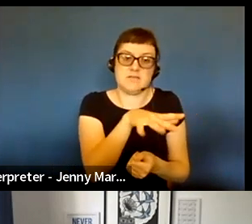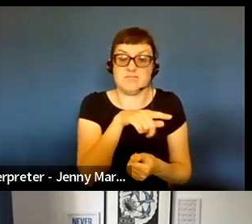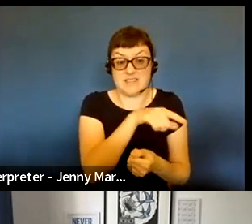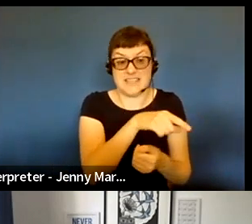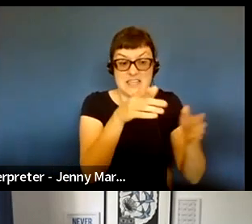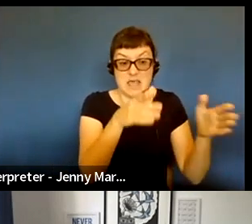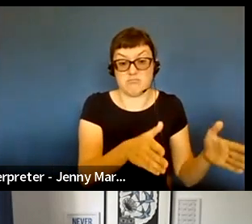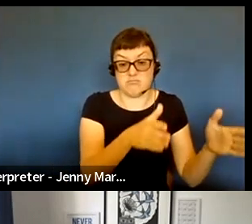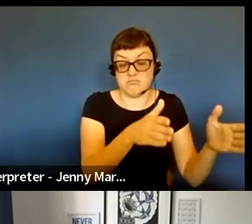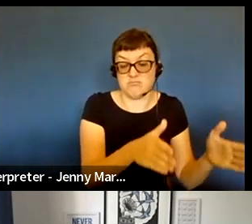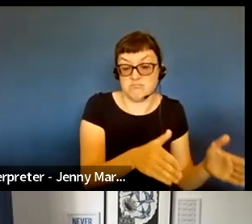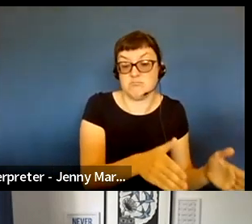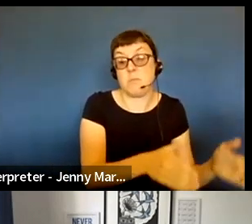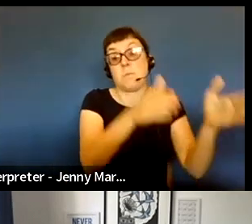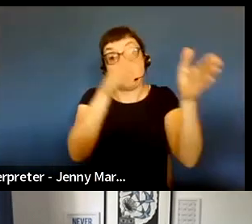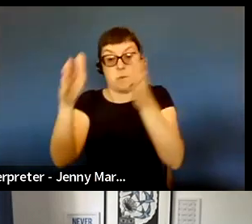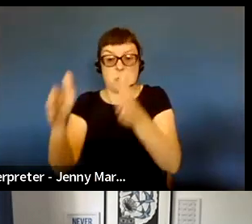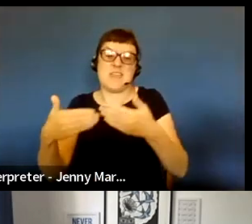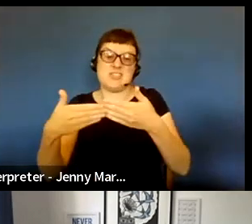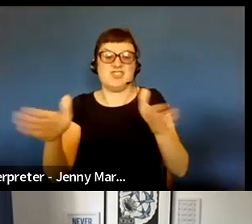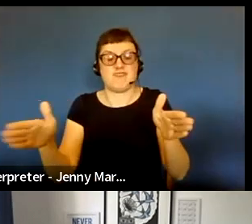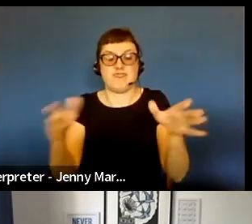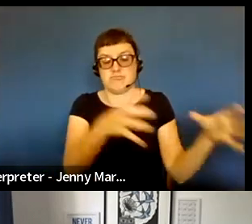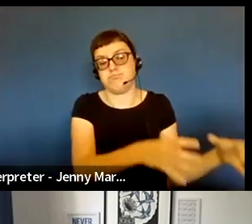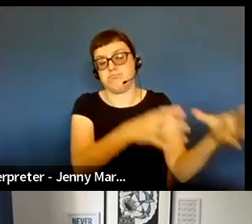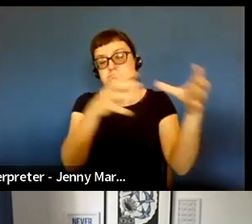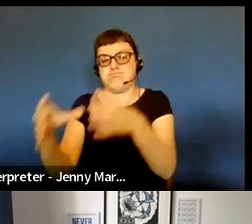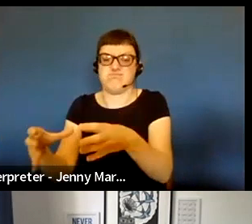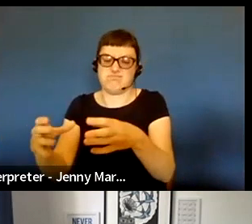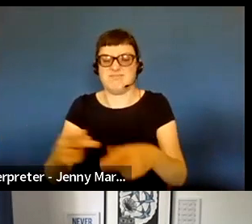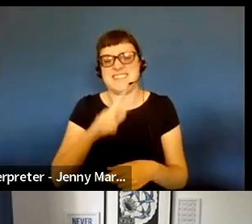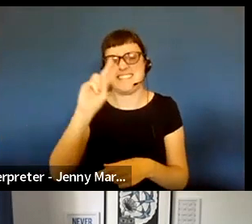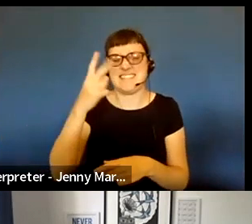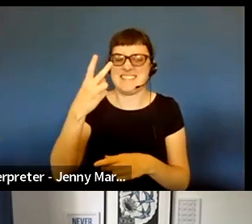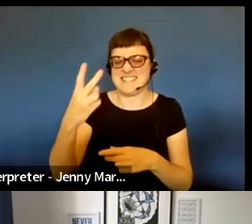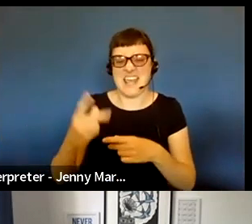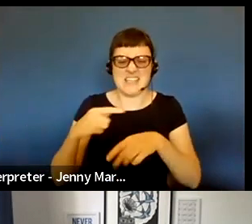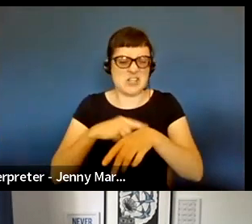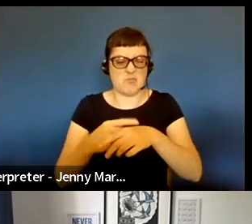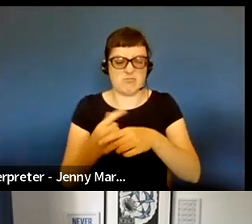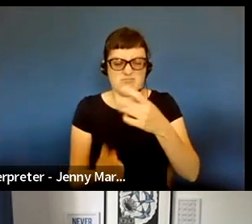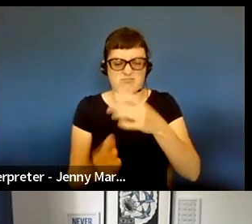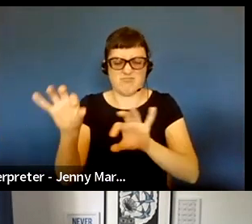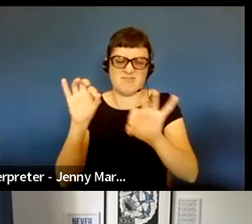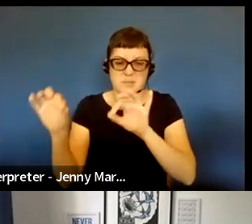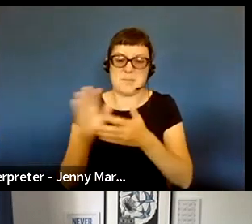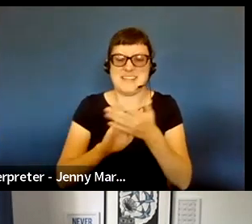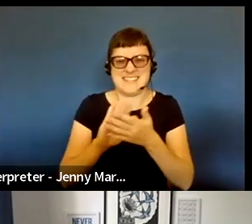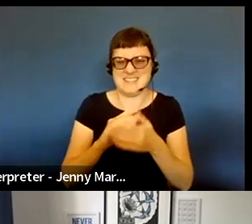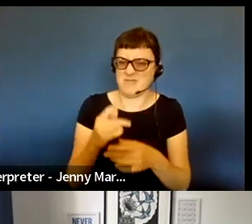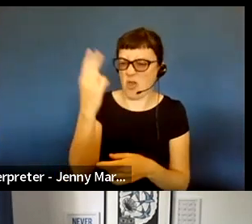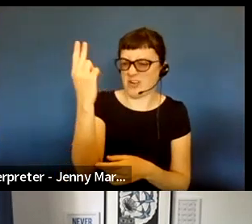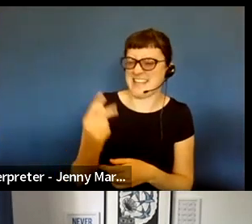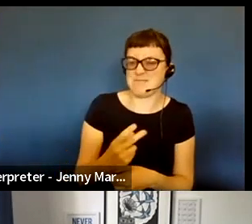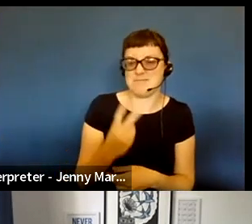applications would then be taken and put into the sort of second round of selection. So those artists got sort of two bites at the apple.